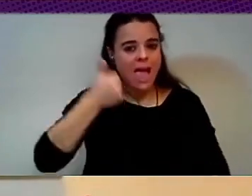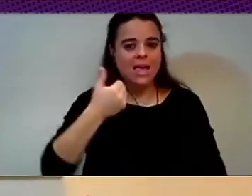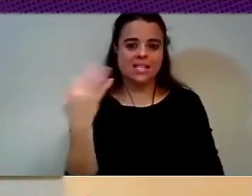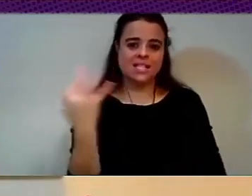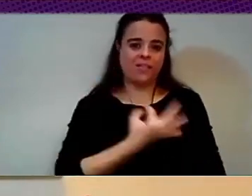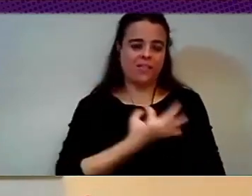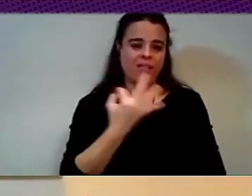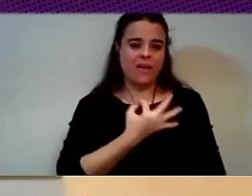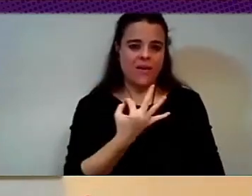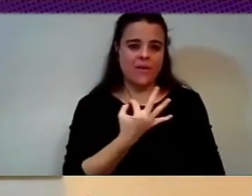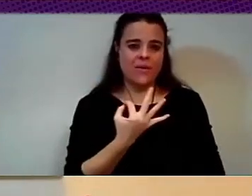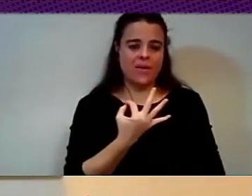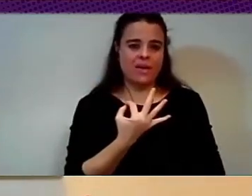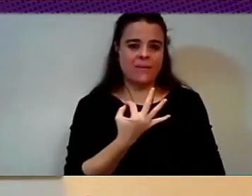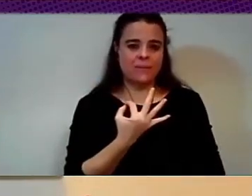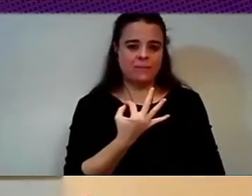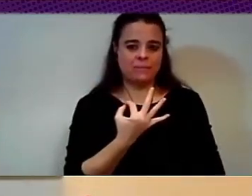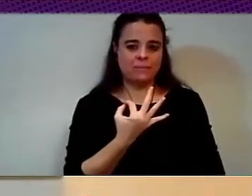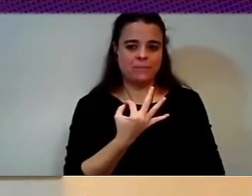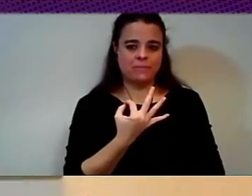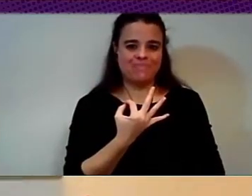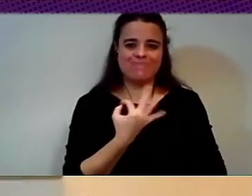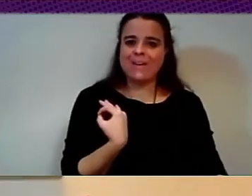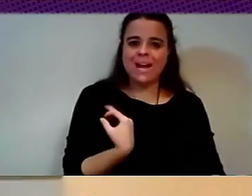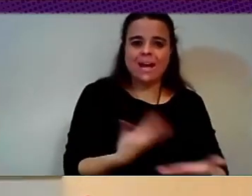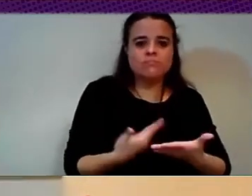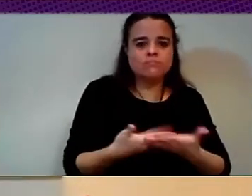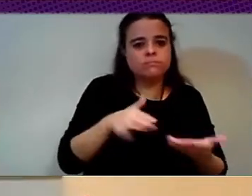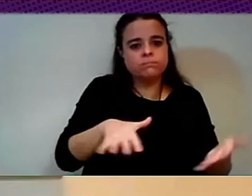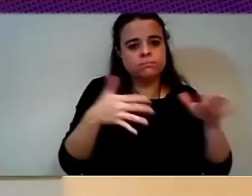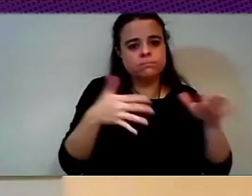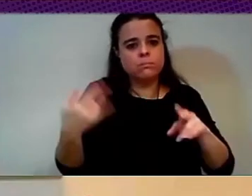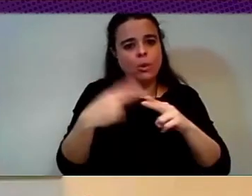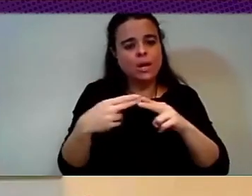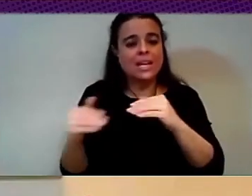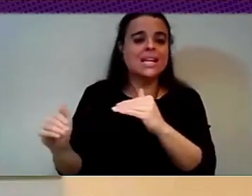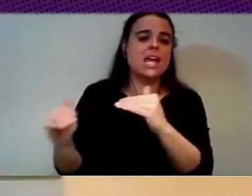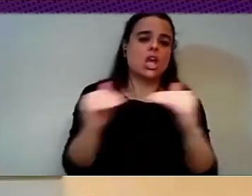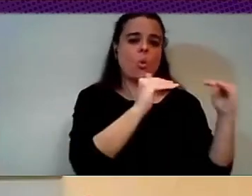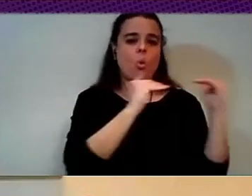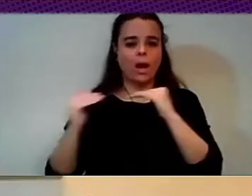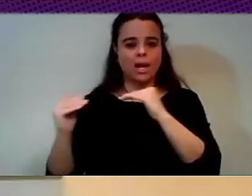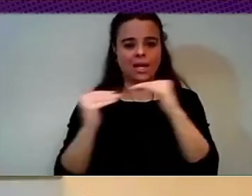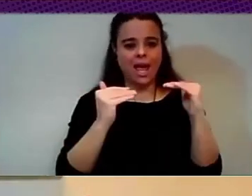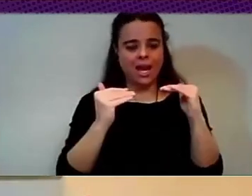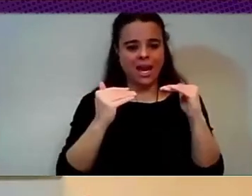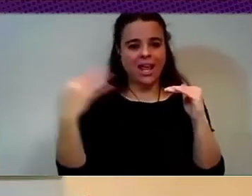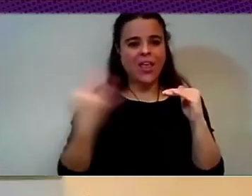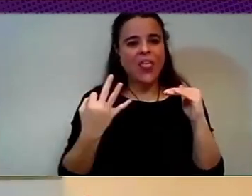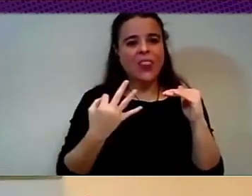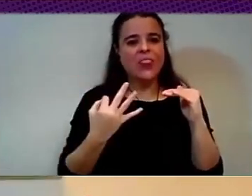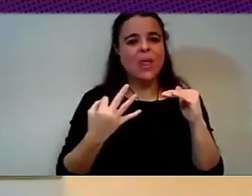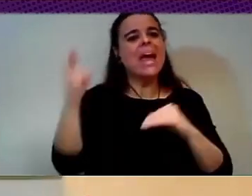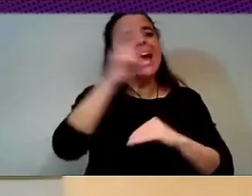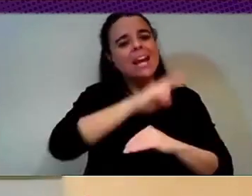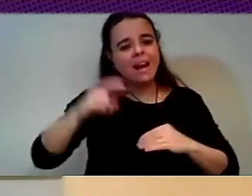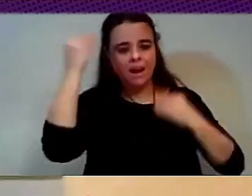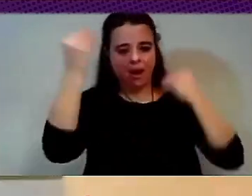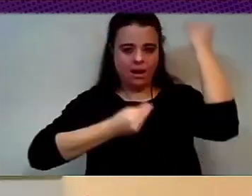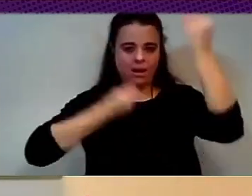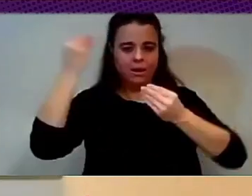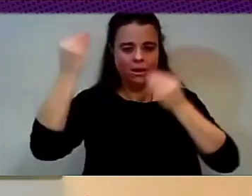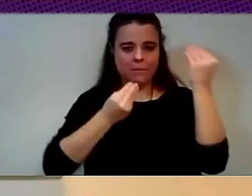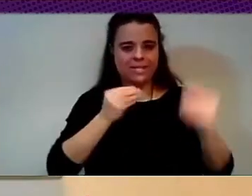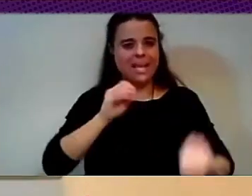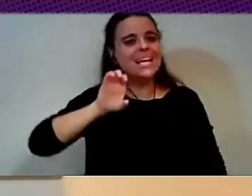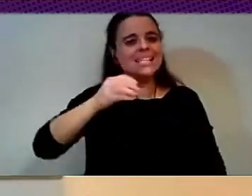on. And also then rethinking the welfare state. So, you know, in the neoliberal framework, the basic income is